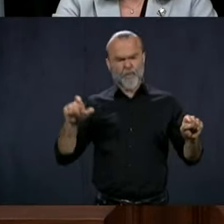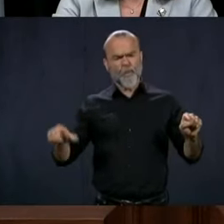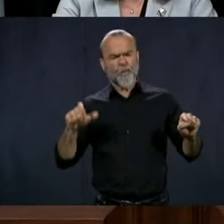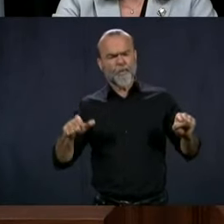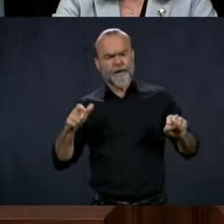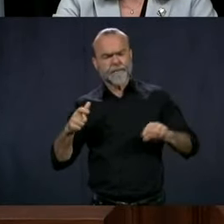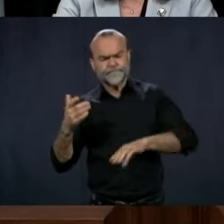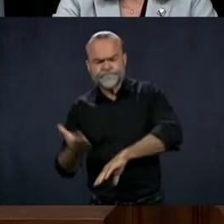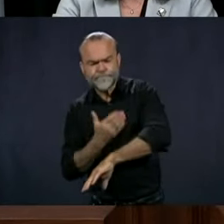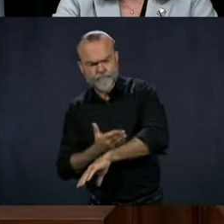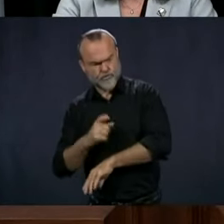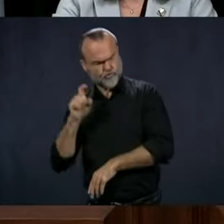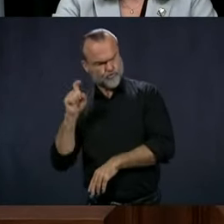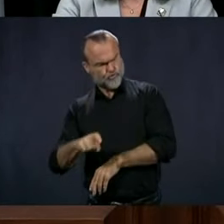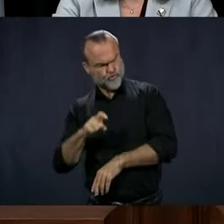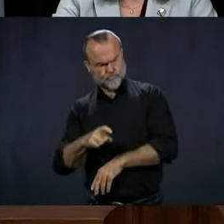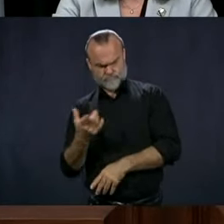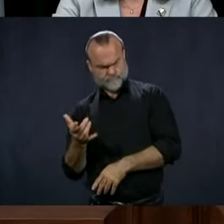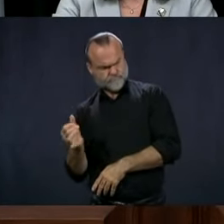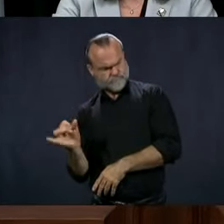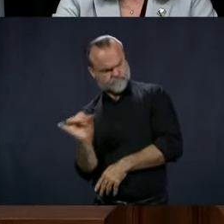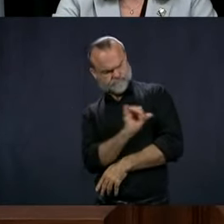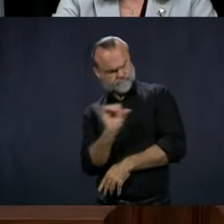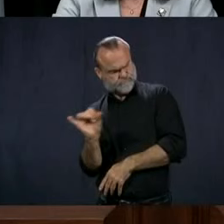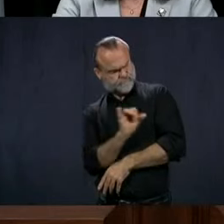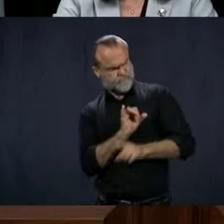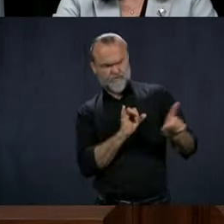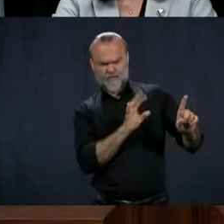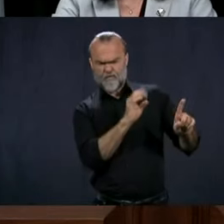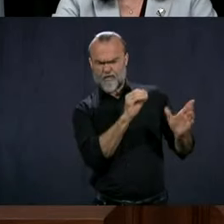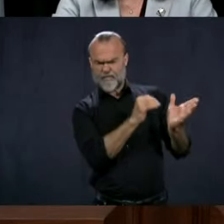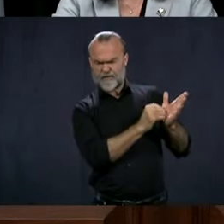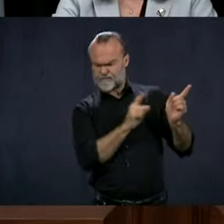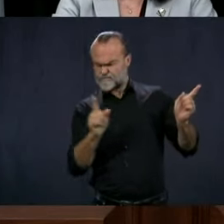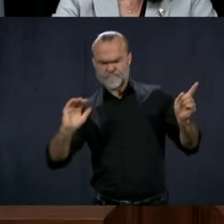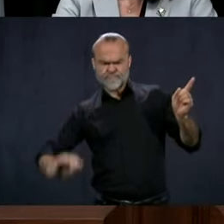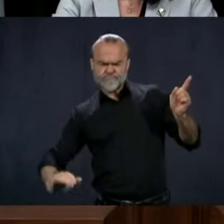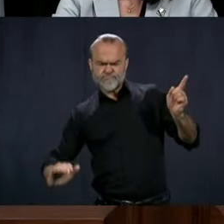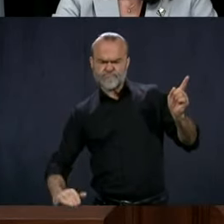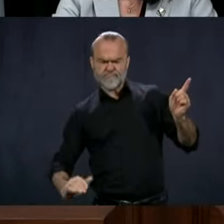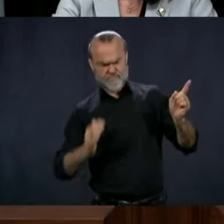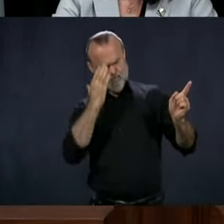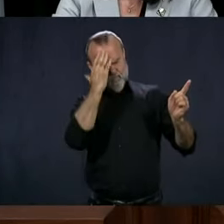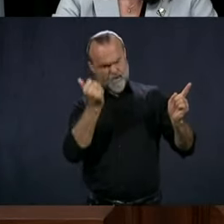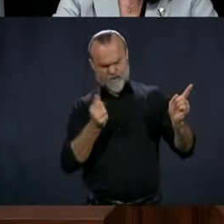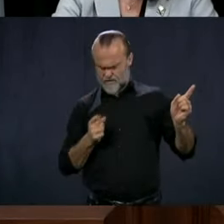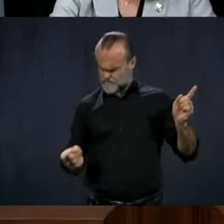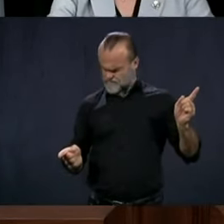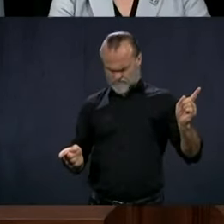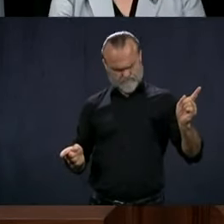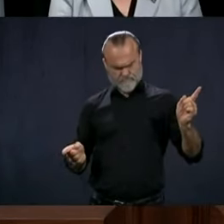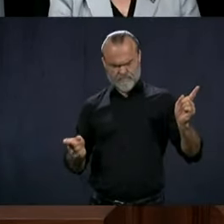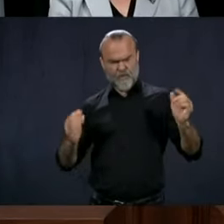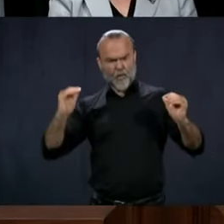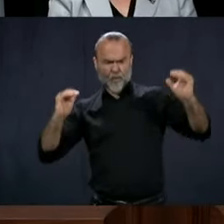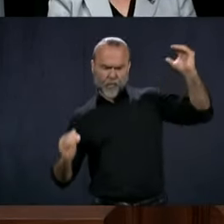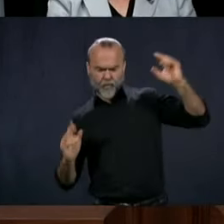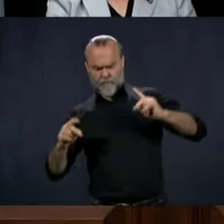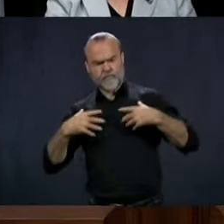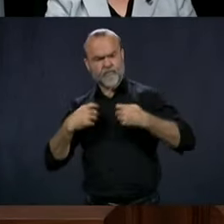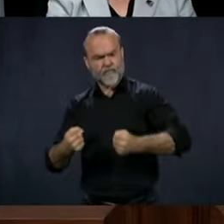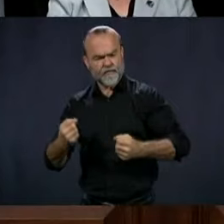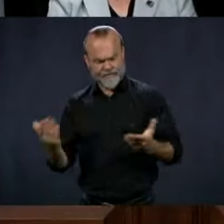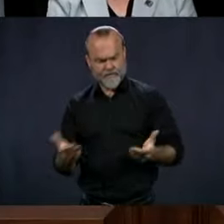closer to 40,000. So why are so few people recovering here? Okay.